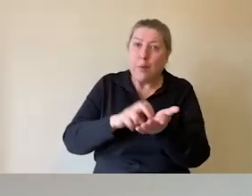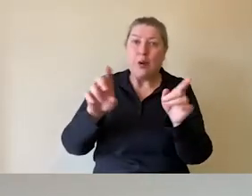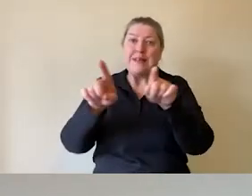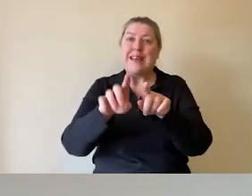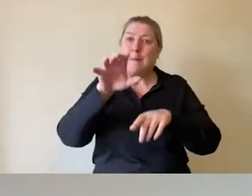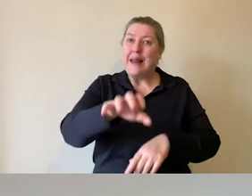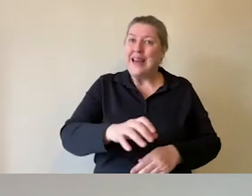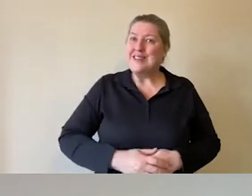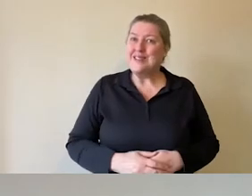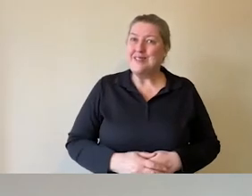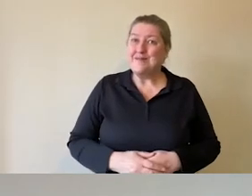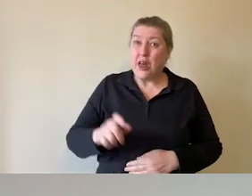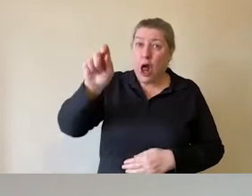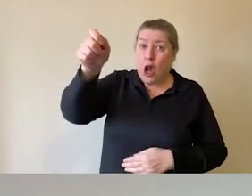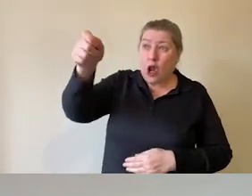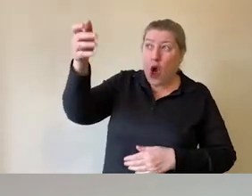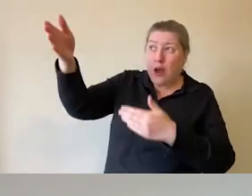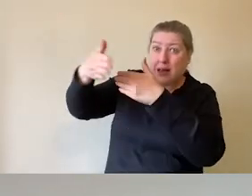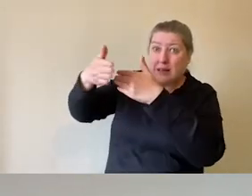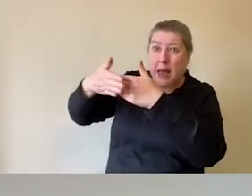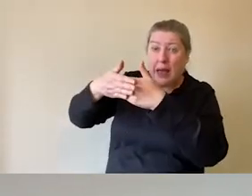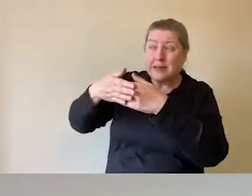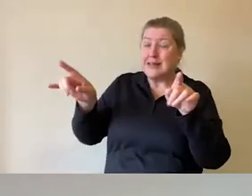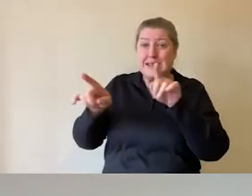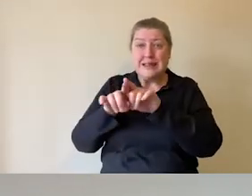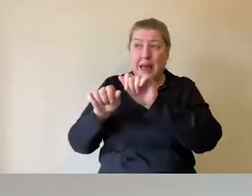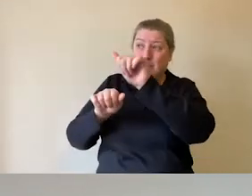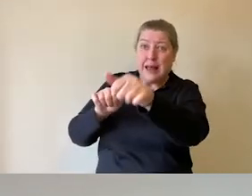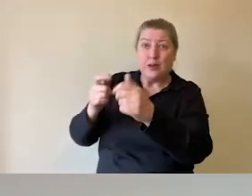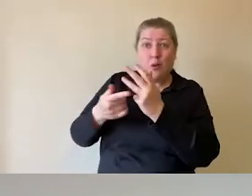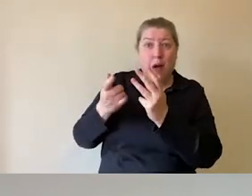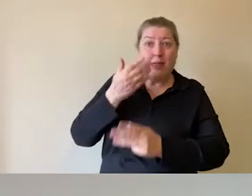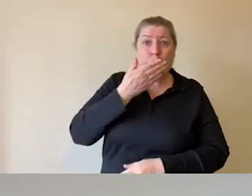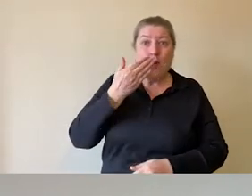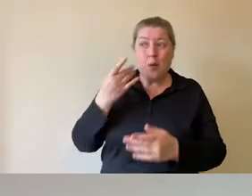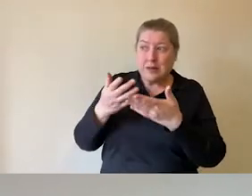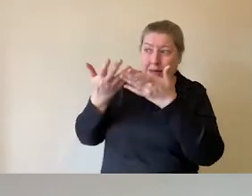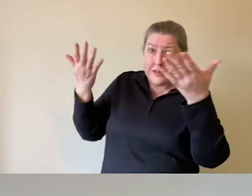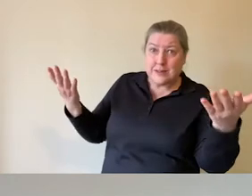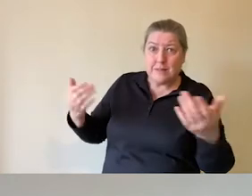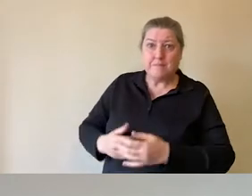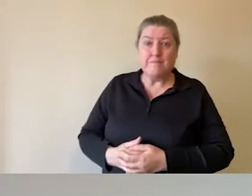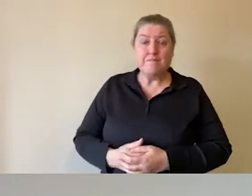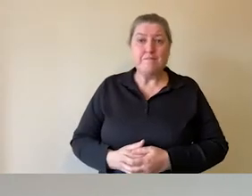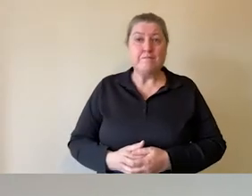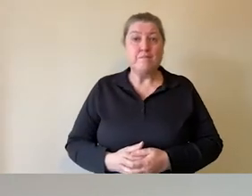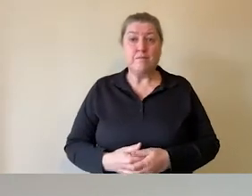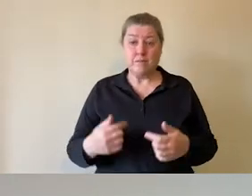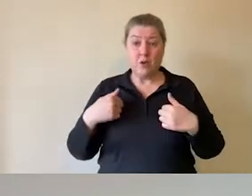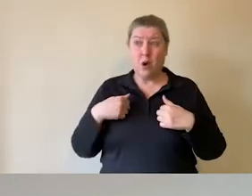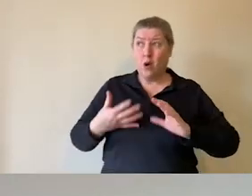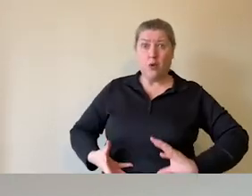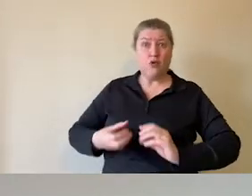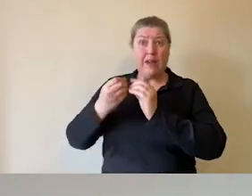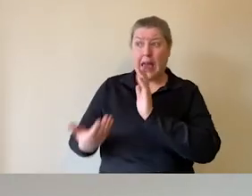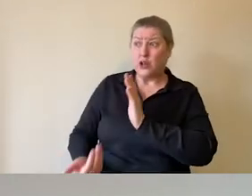They have their locker space alongside the other schools. So in essence, we didn't have to put